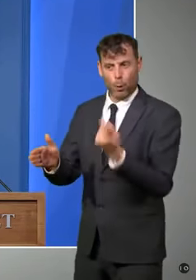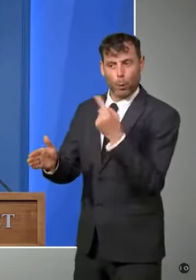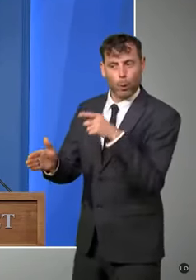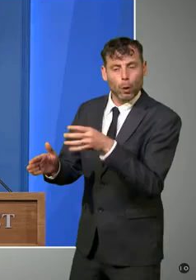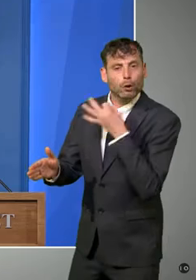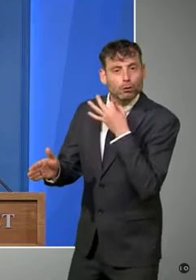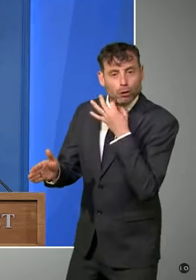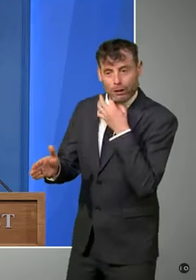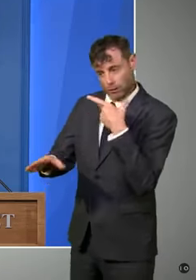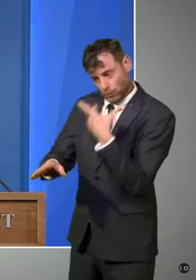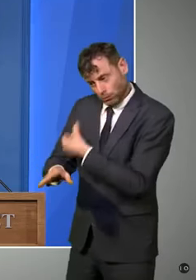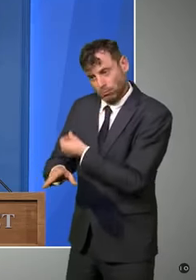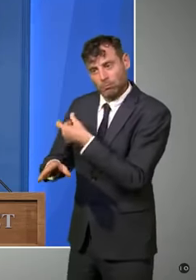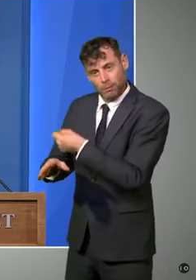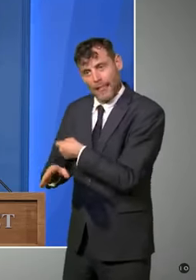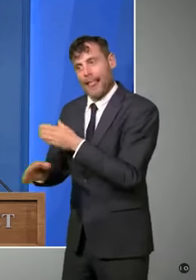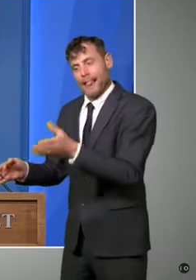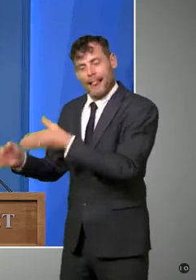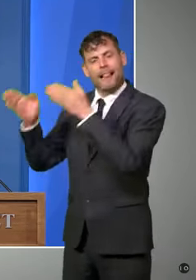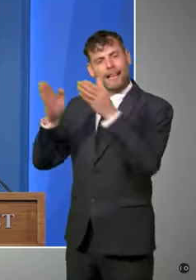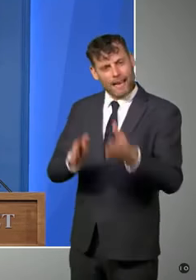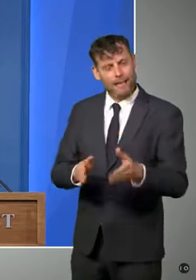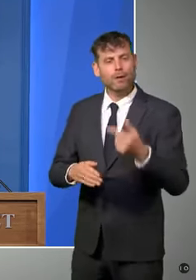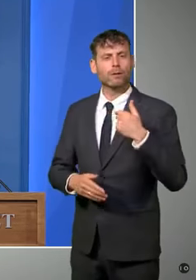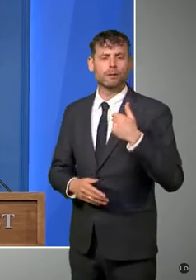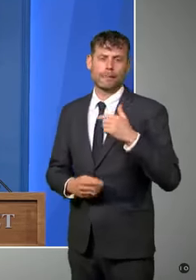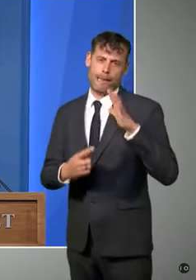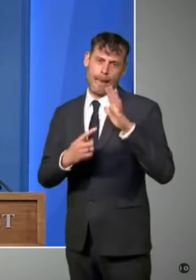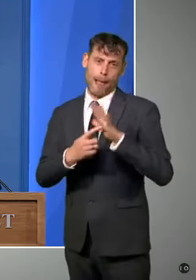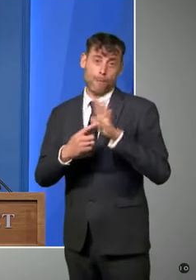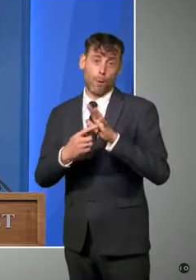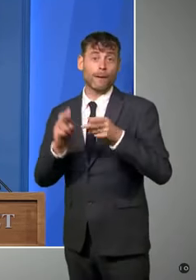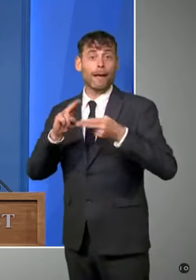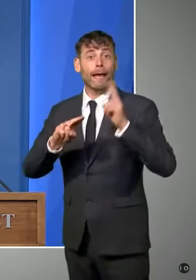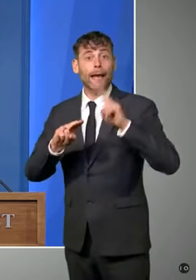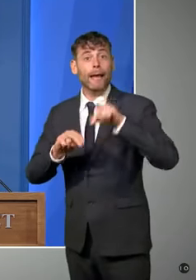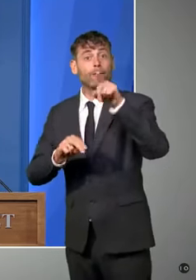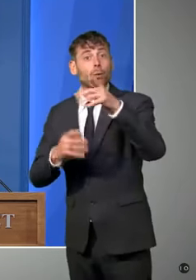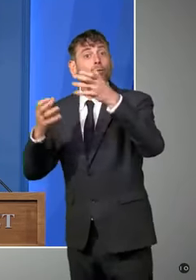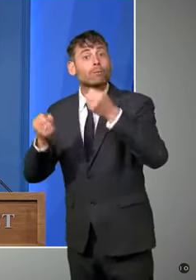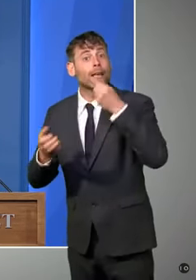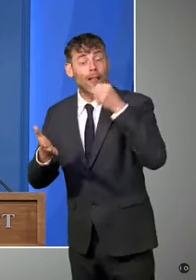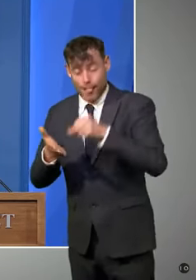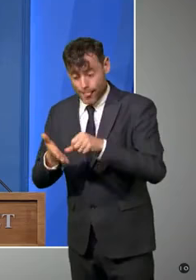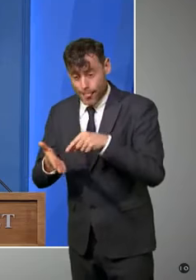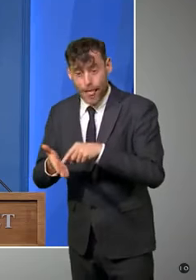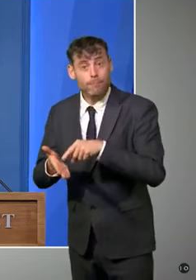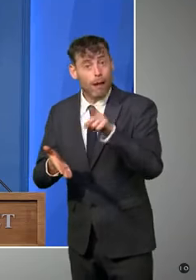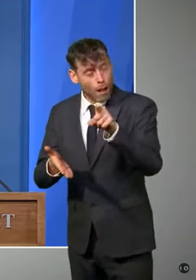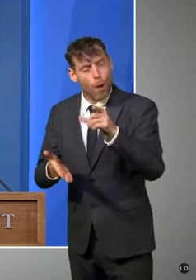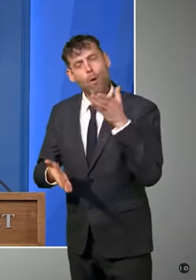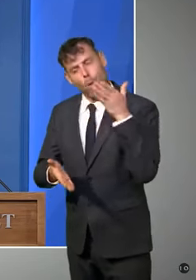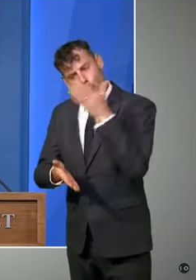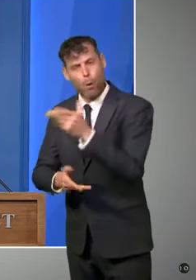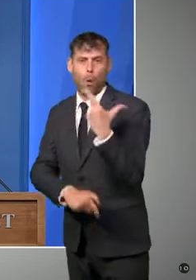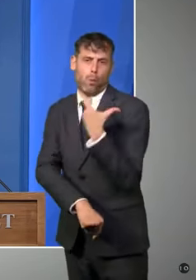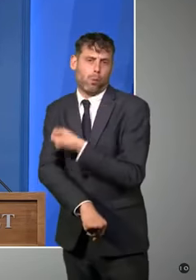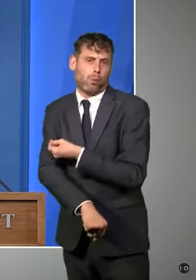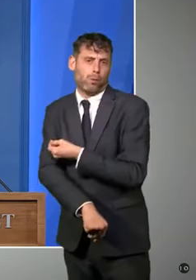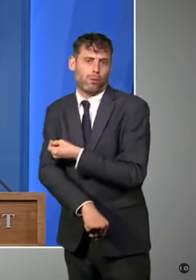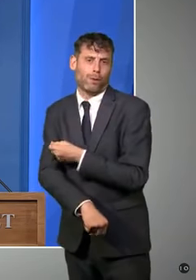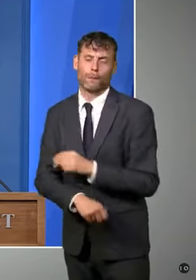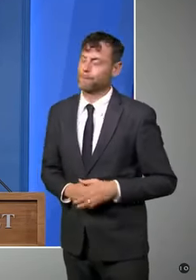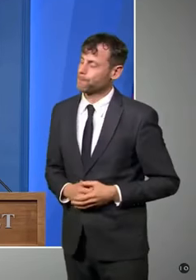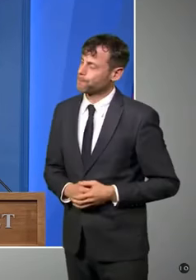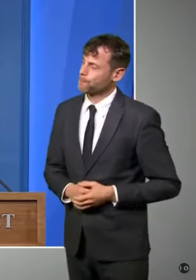forward when you're asked to have your second dose as well. Yesterday, the UK celebrated hitting the latest milestone of 10